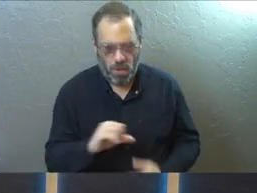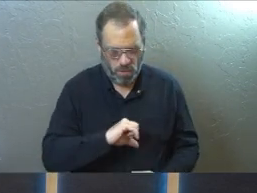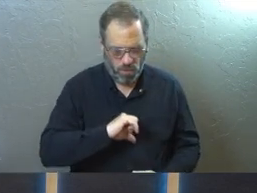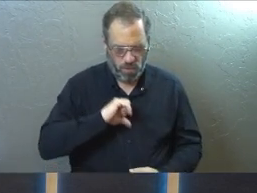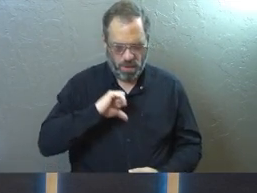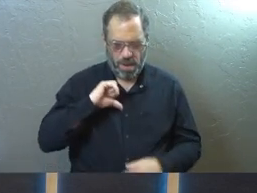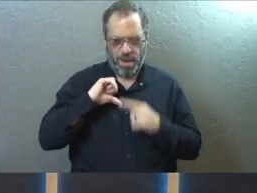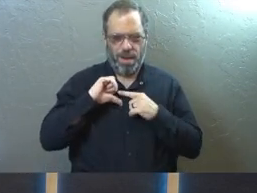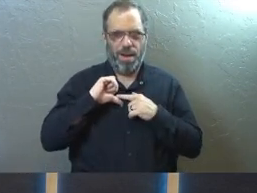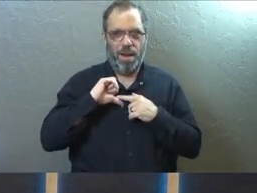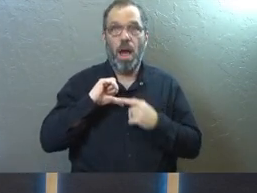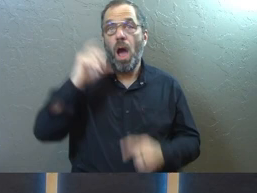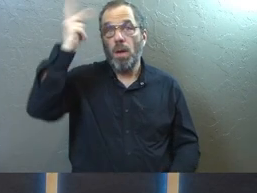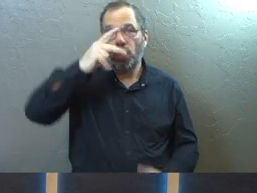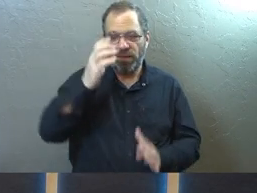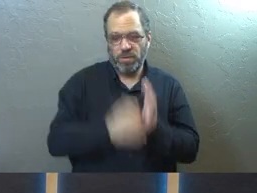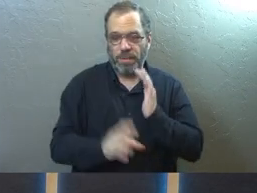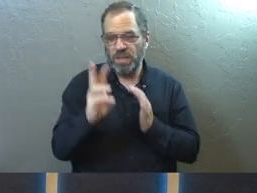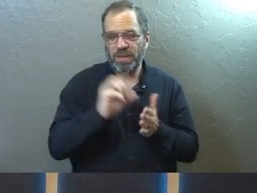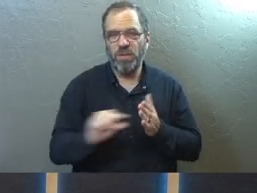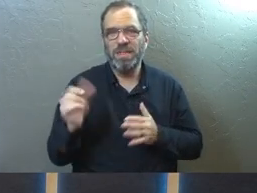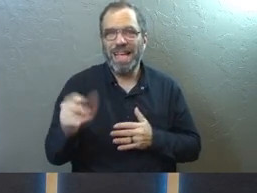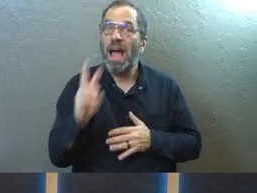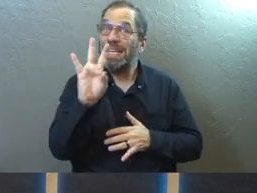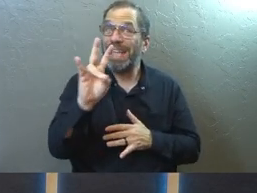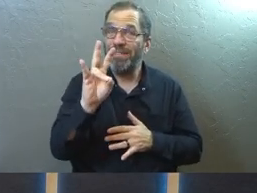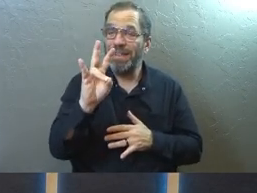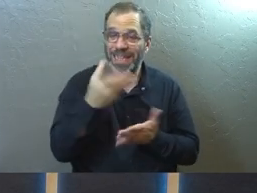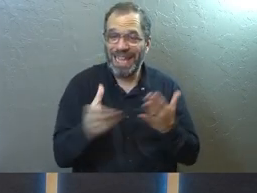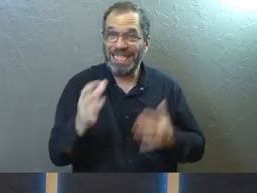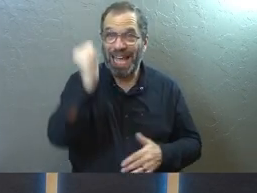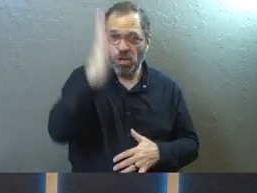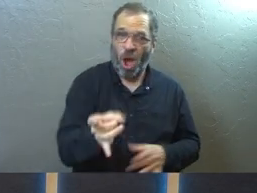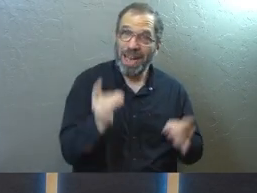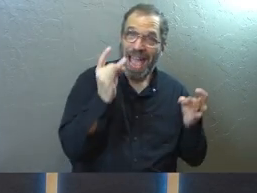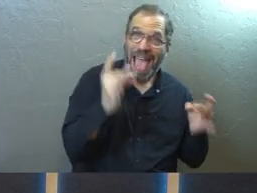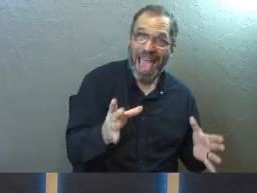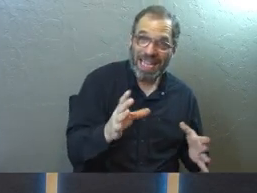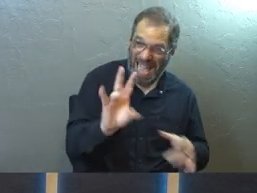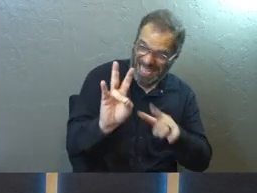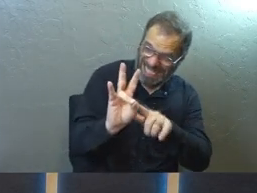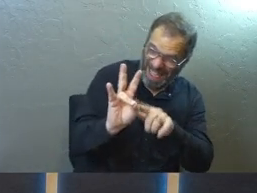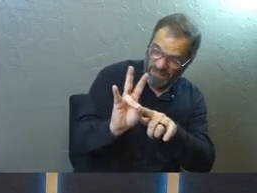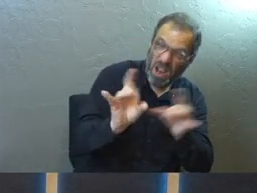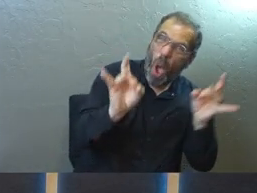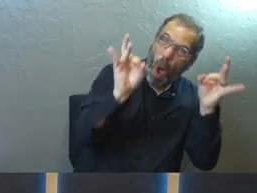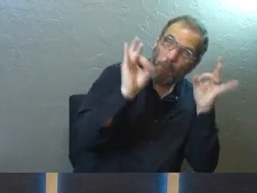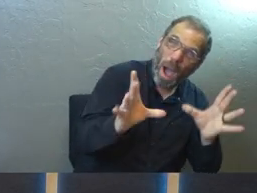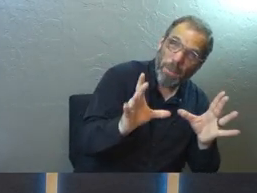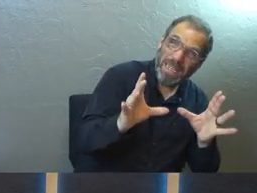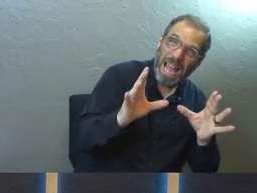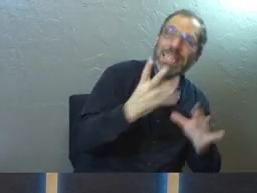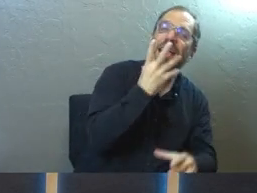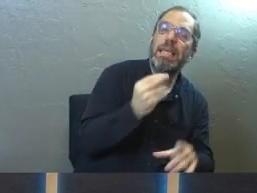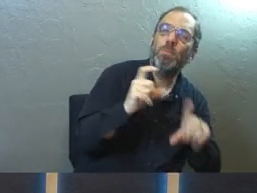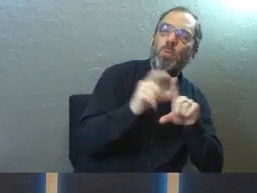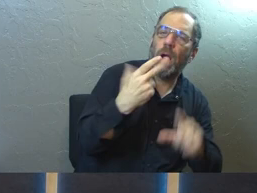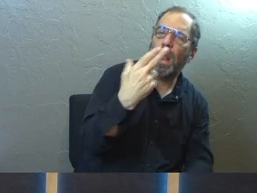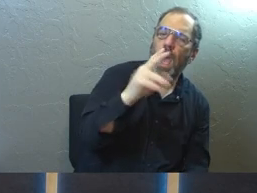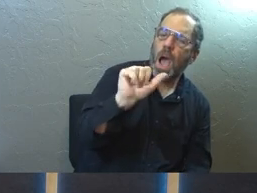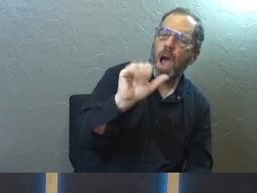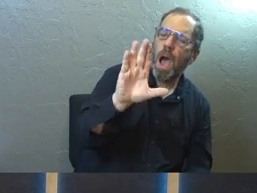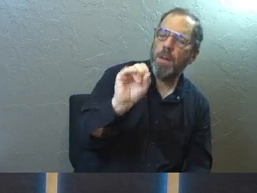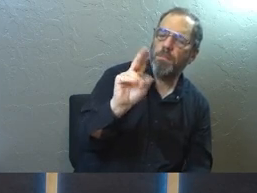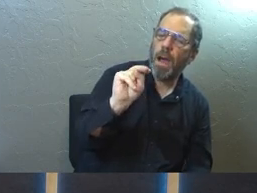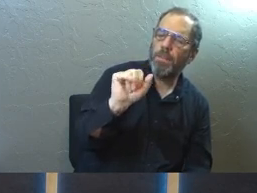Pride. Proverbs 6, 16. There are seven things that God hates. Those are seven abominations. That's the Hebrew word there.